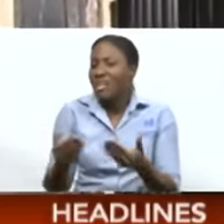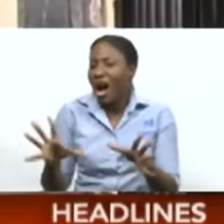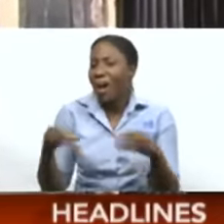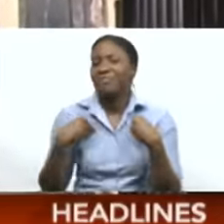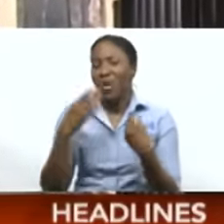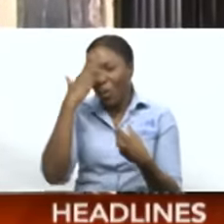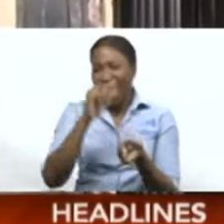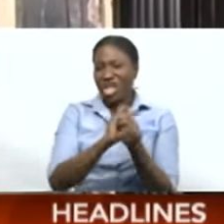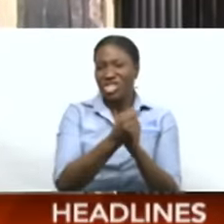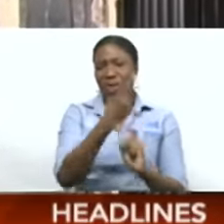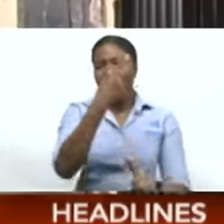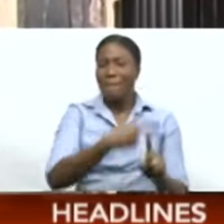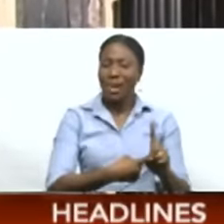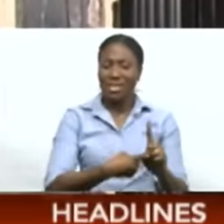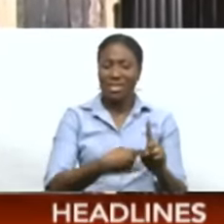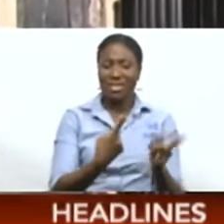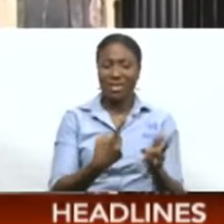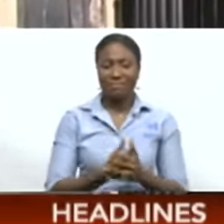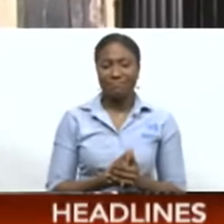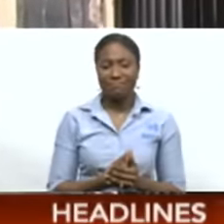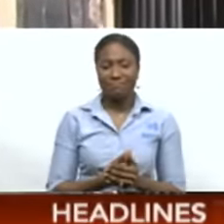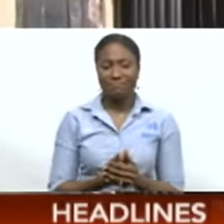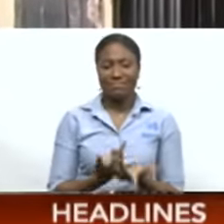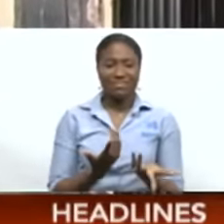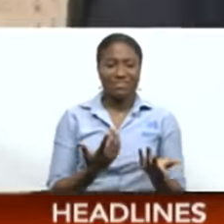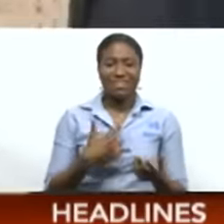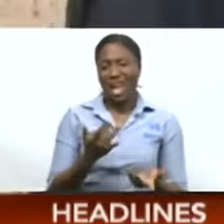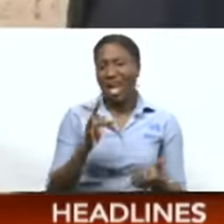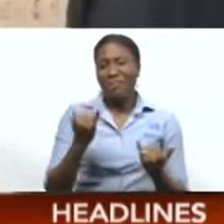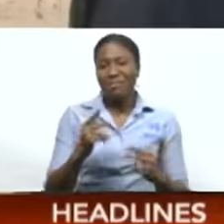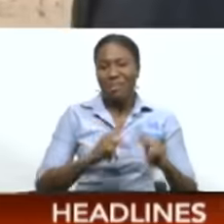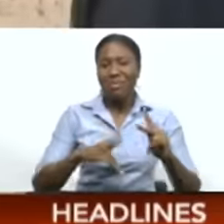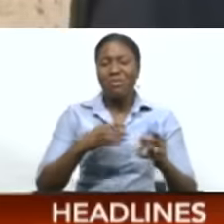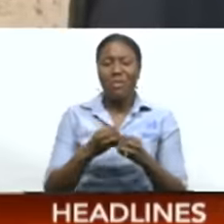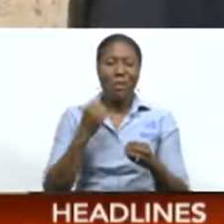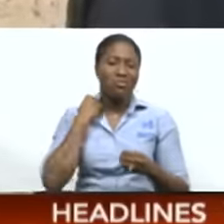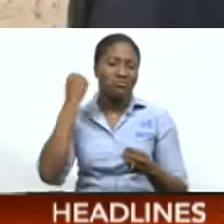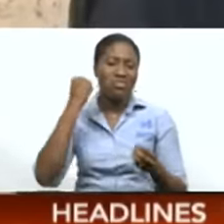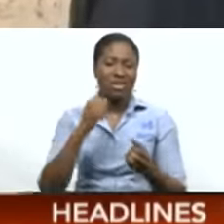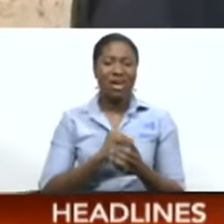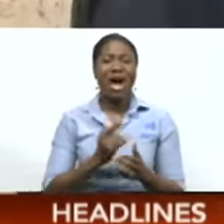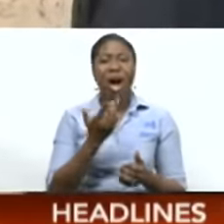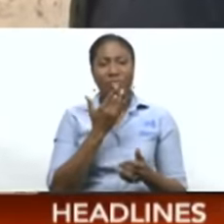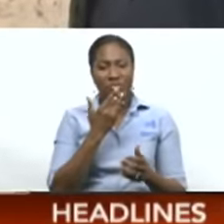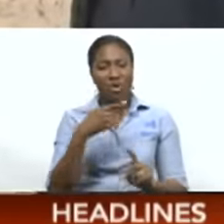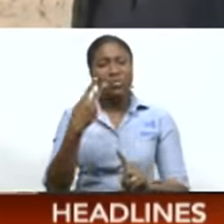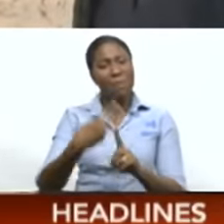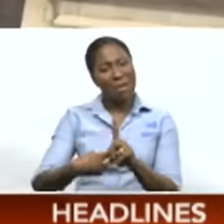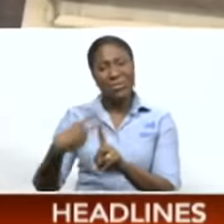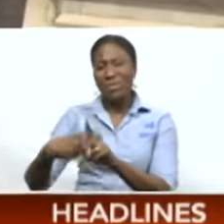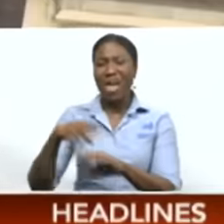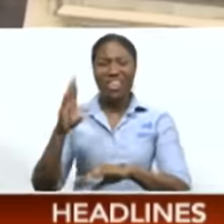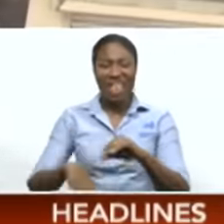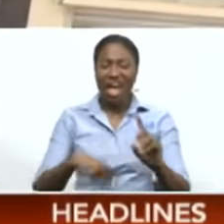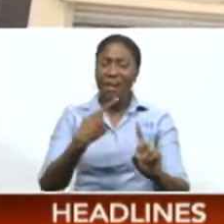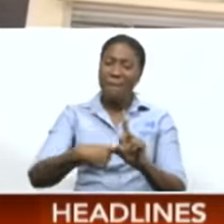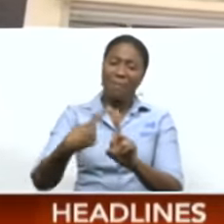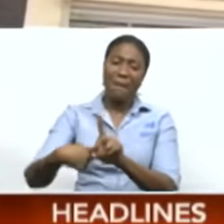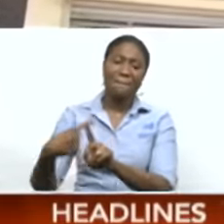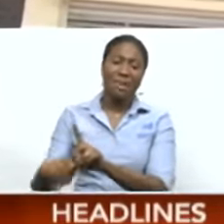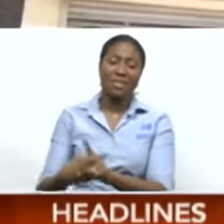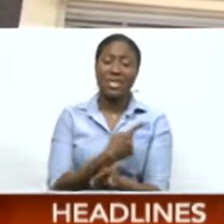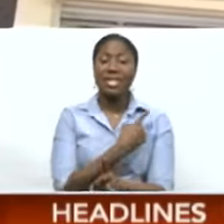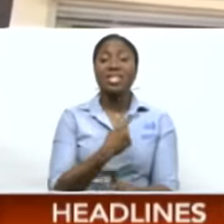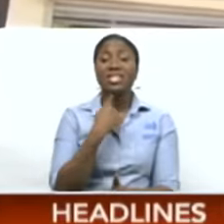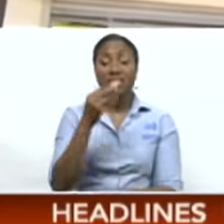two months to one month, all right? It just puts people more under pressure. It's more comfortable to pay every two months than every month. It depends on the quality